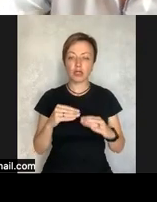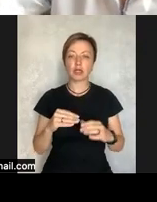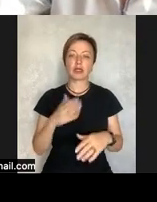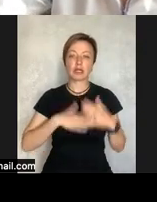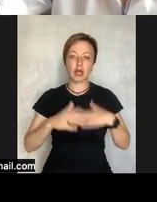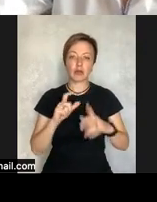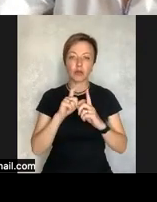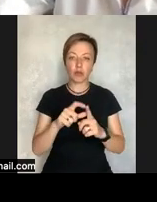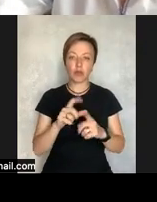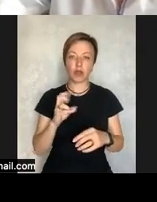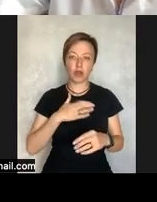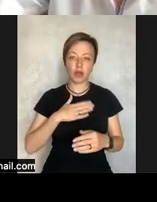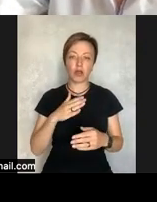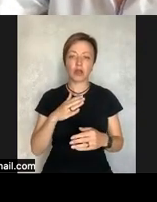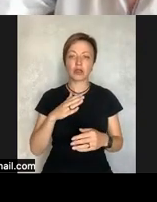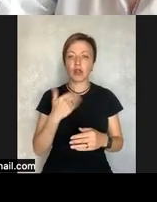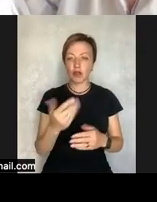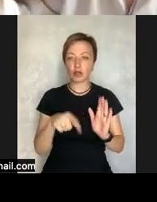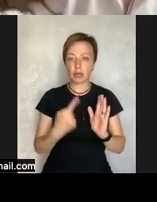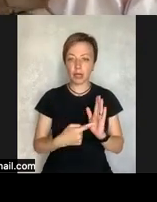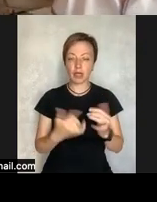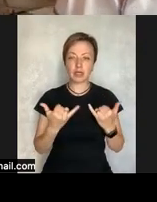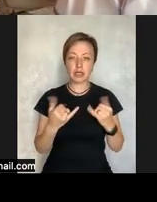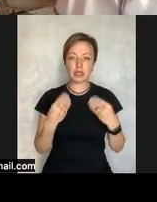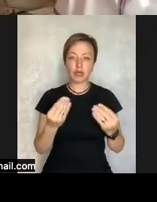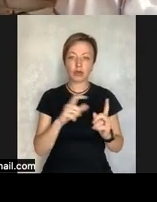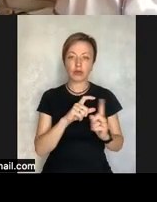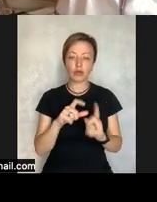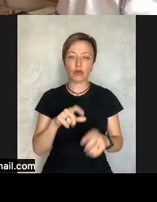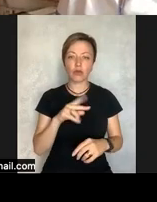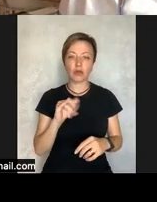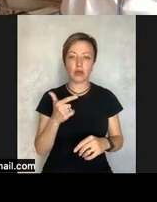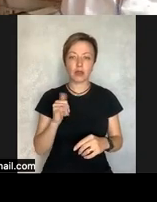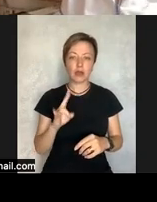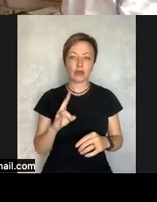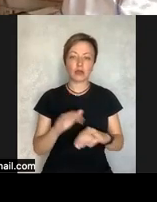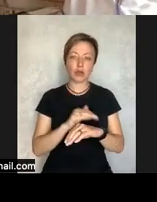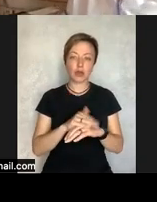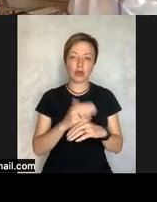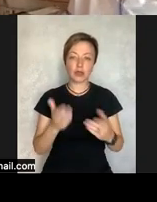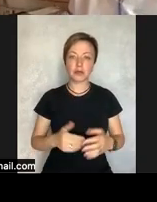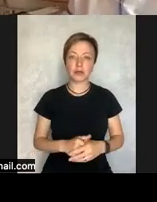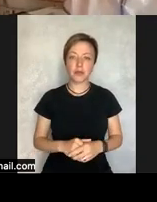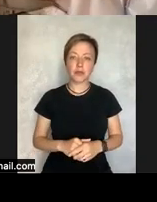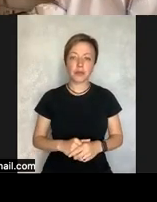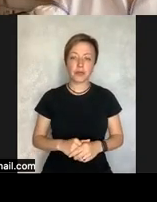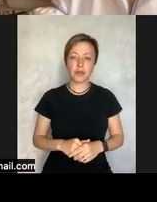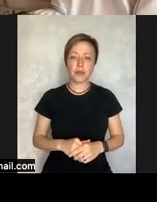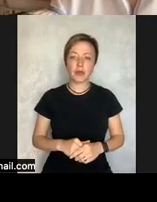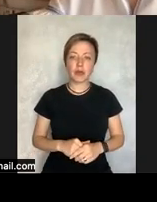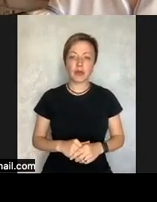or questions please write them on the chat and now i'm happy to pass the floor to dragana